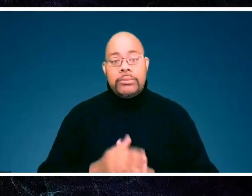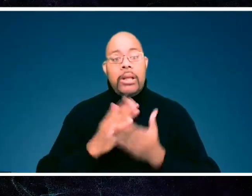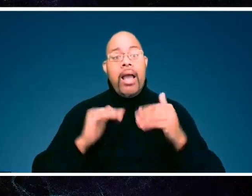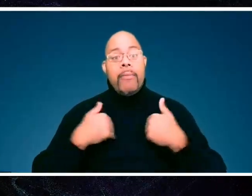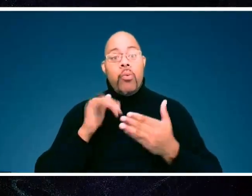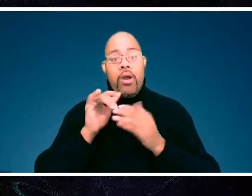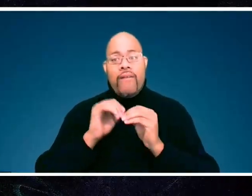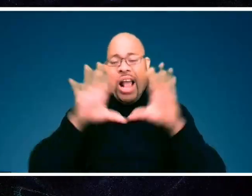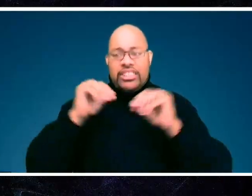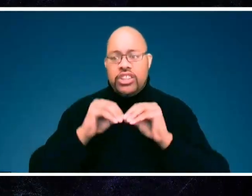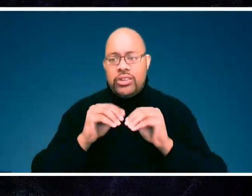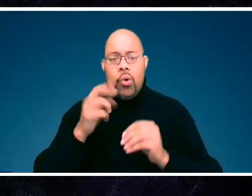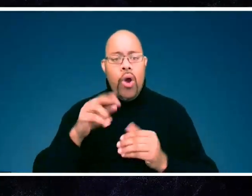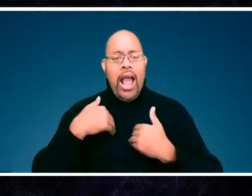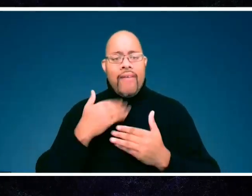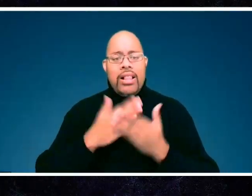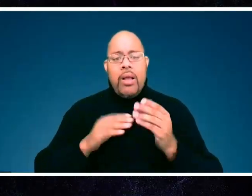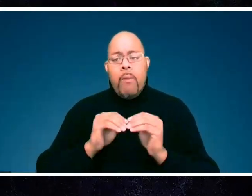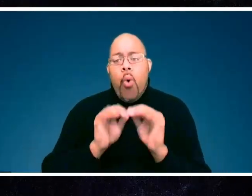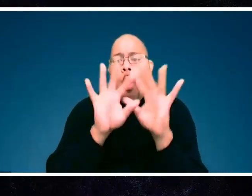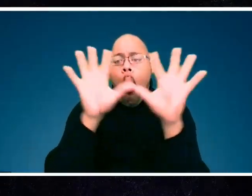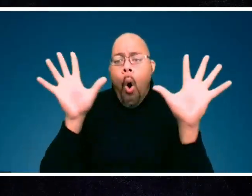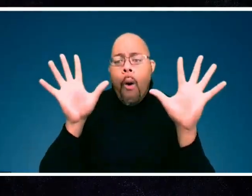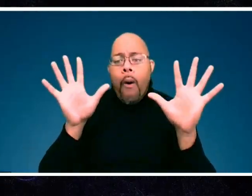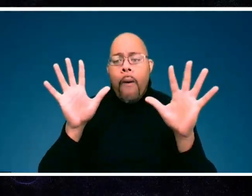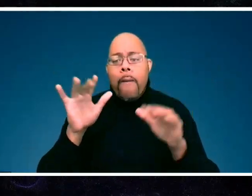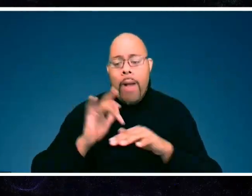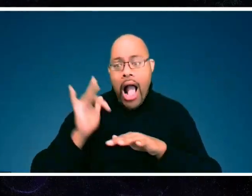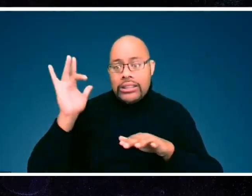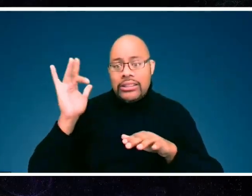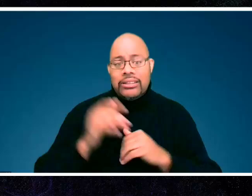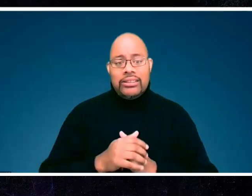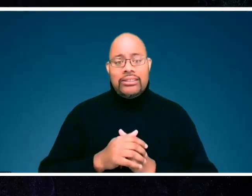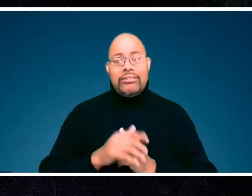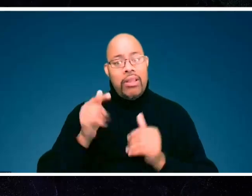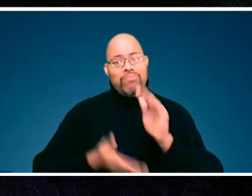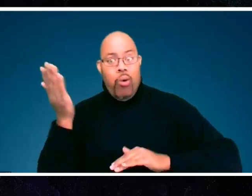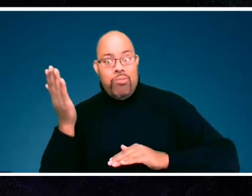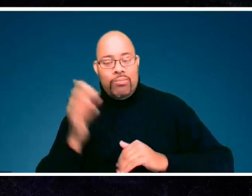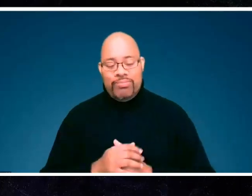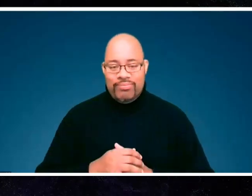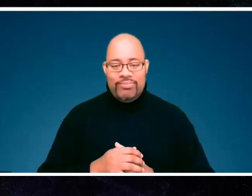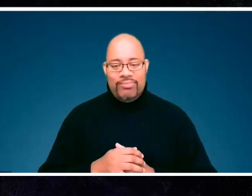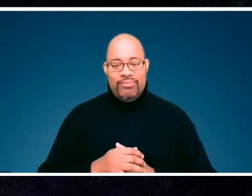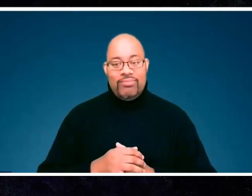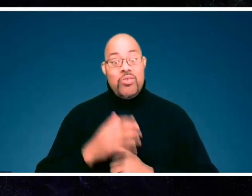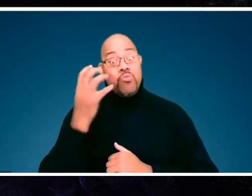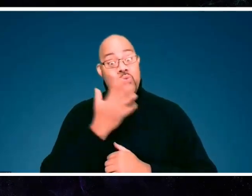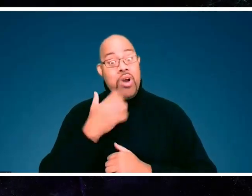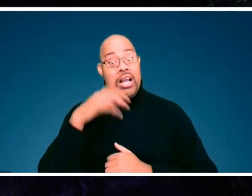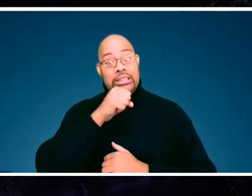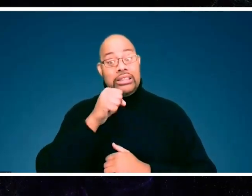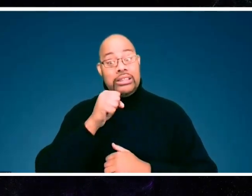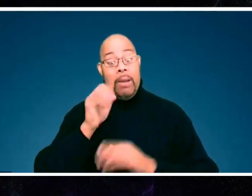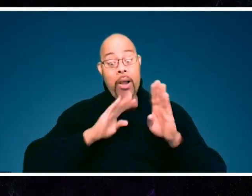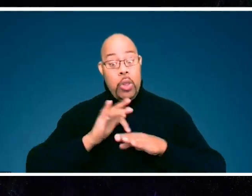flash or have a little plume of bioluminescence come out as a way to get out of dodge. Wow. I guess bioluminescence